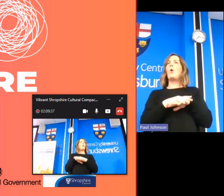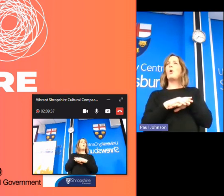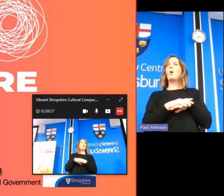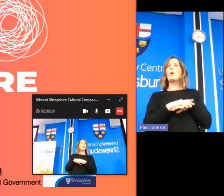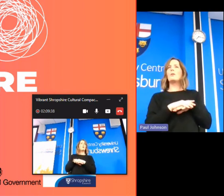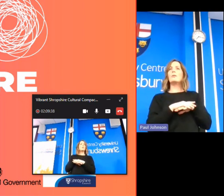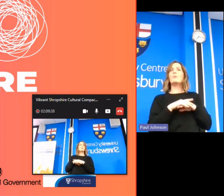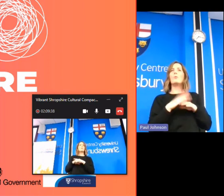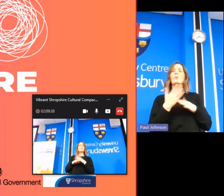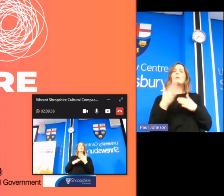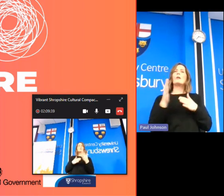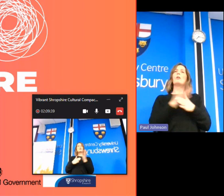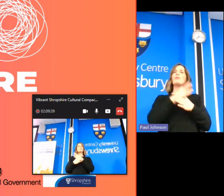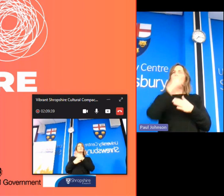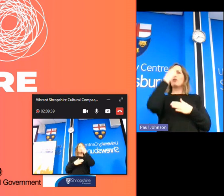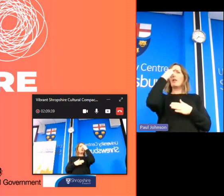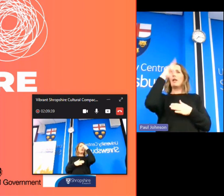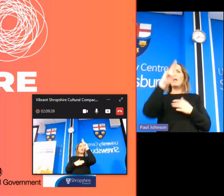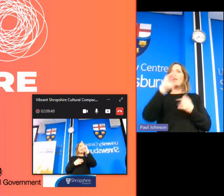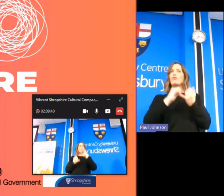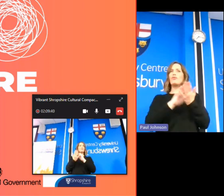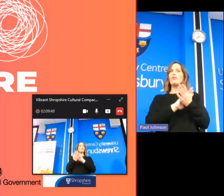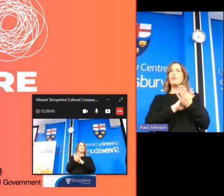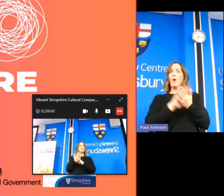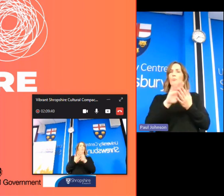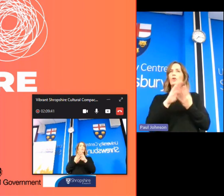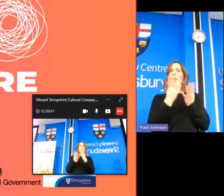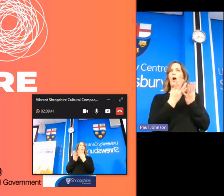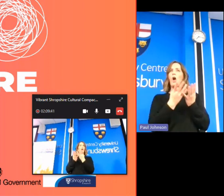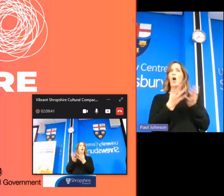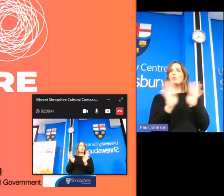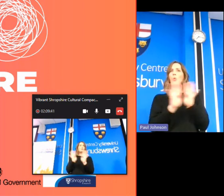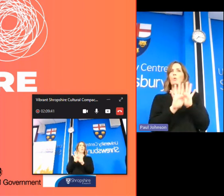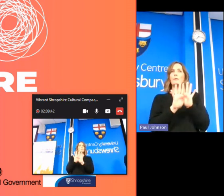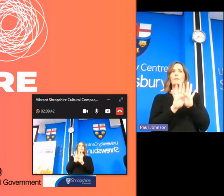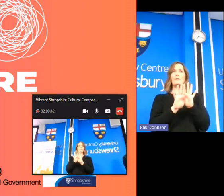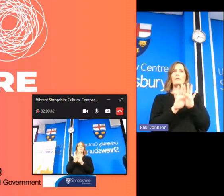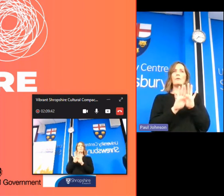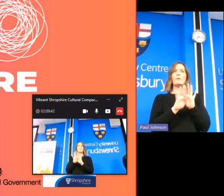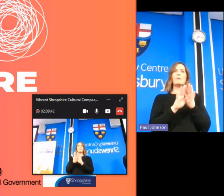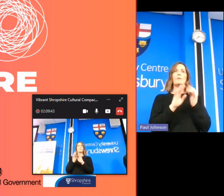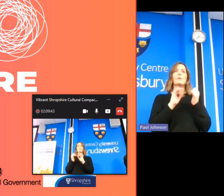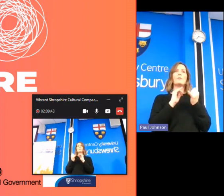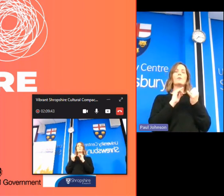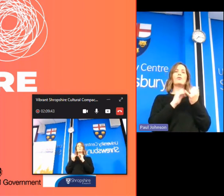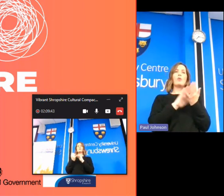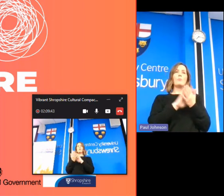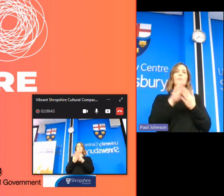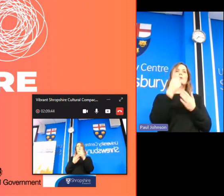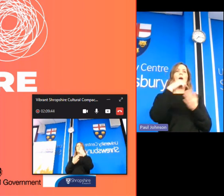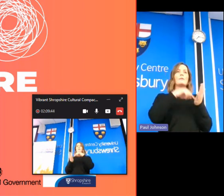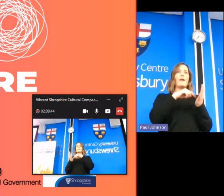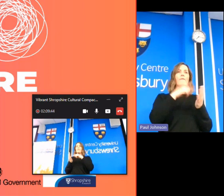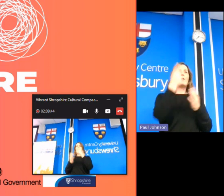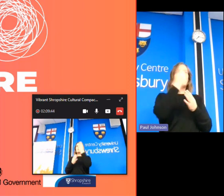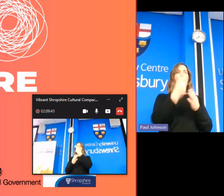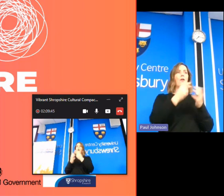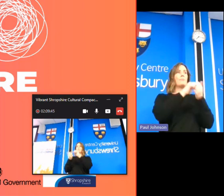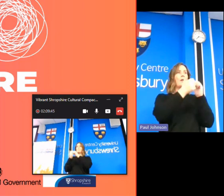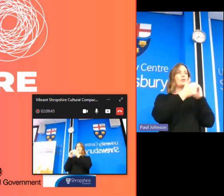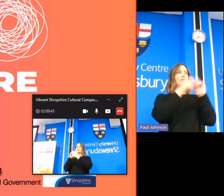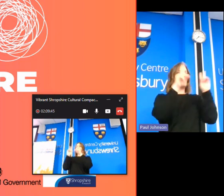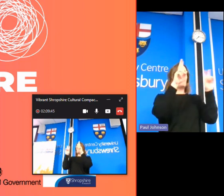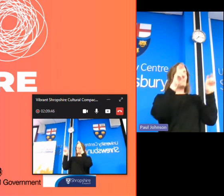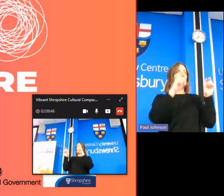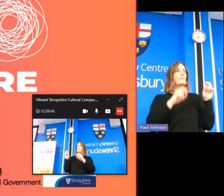of telford yeah originally it was called the shropshire consortium help me out hand about it thank you but also